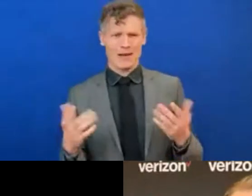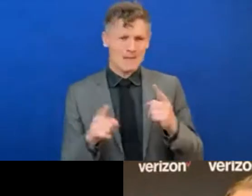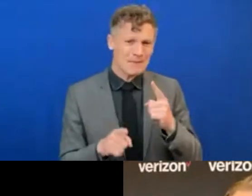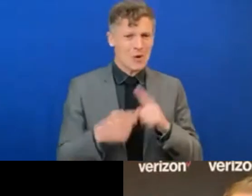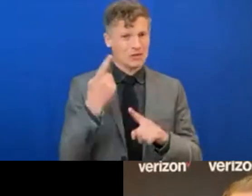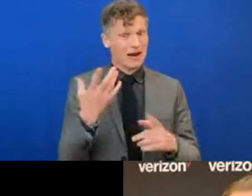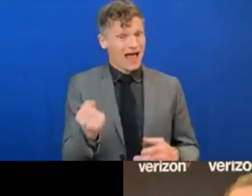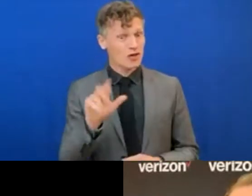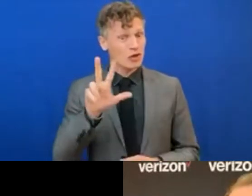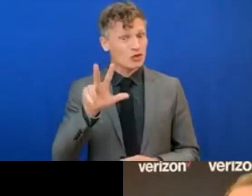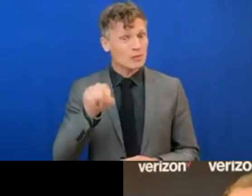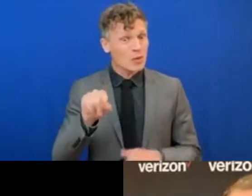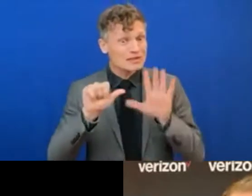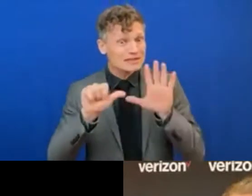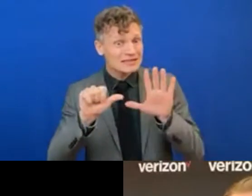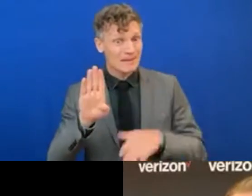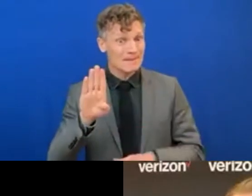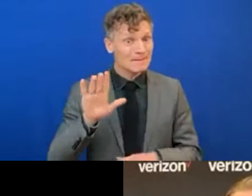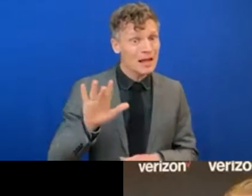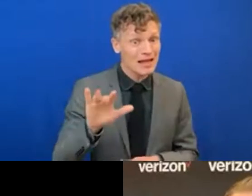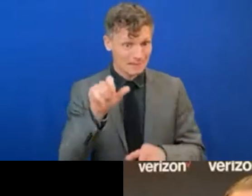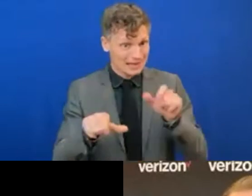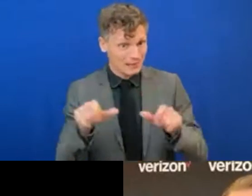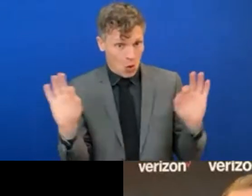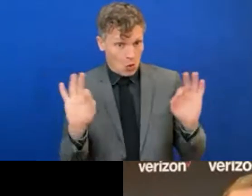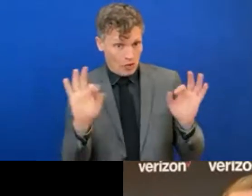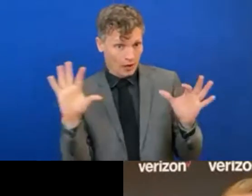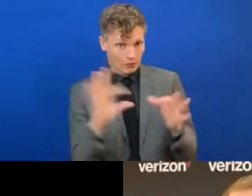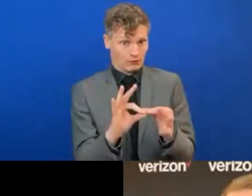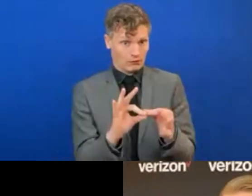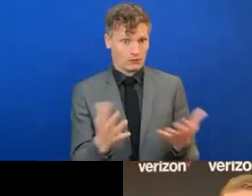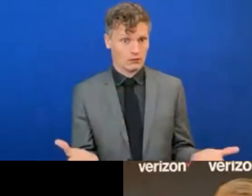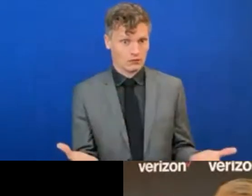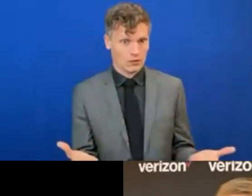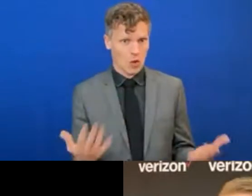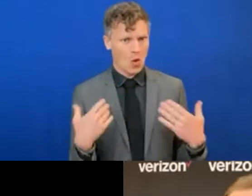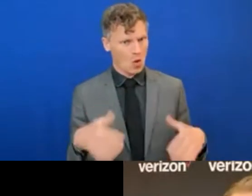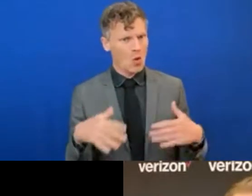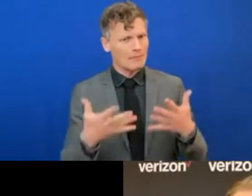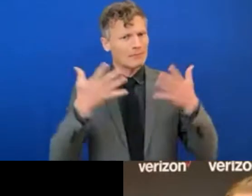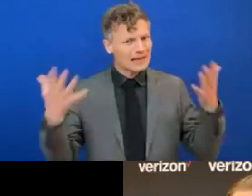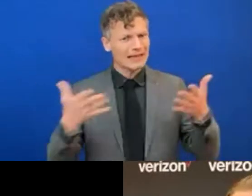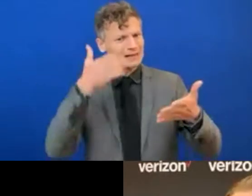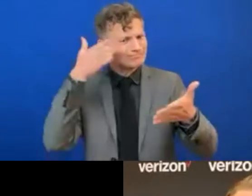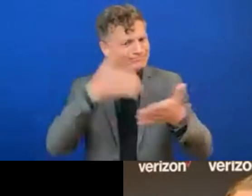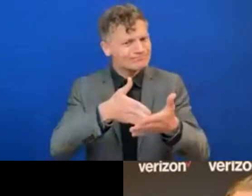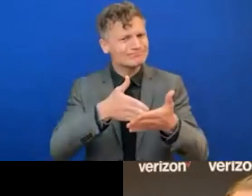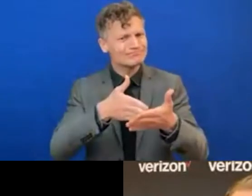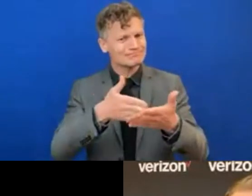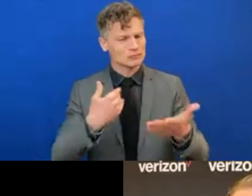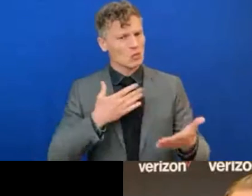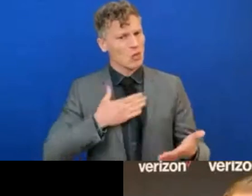people that are not connected in the world. So it's a big challenge to get access to what I call the 21st century